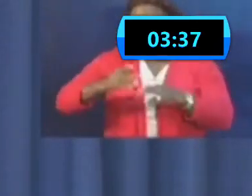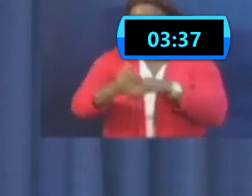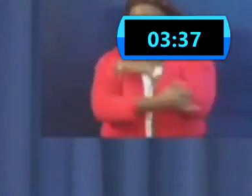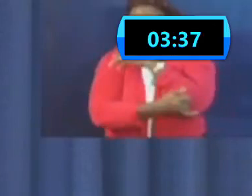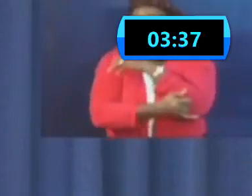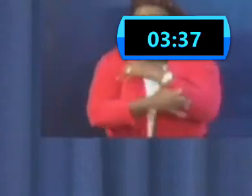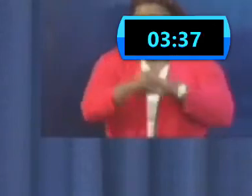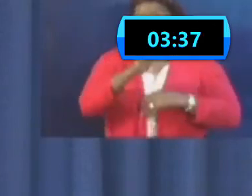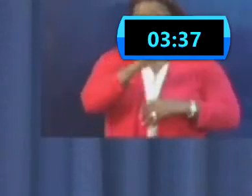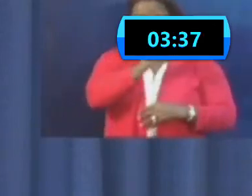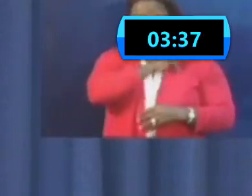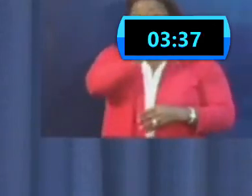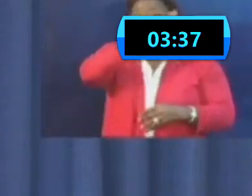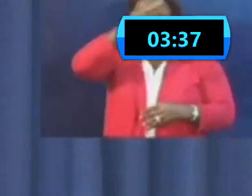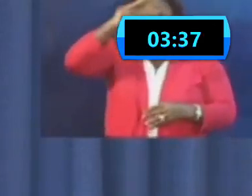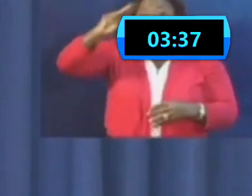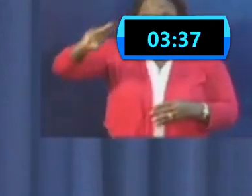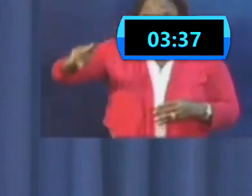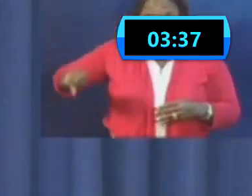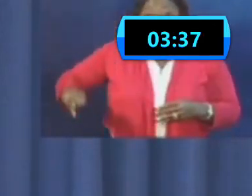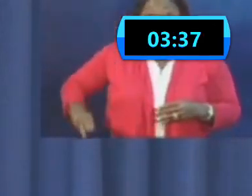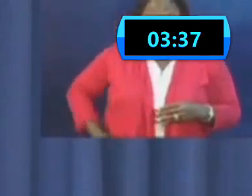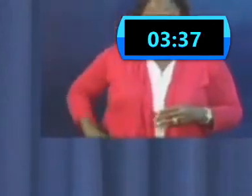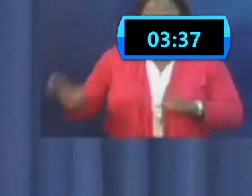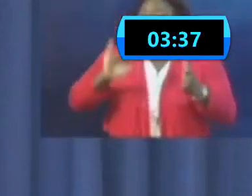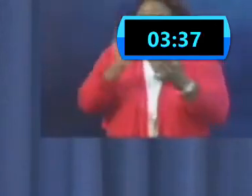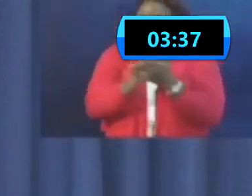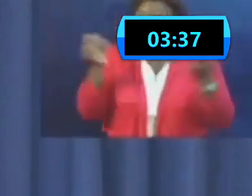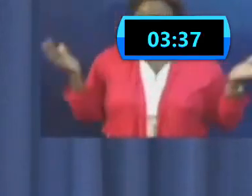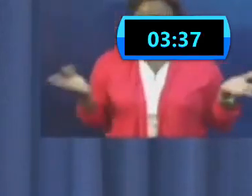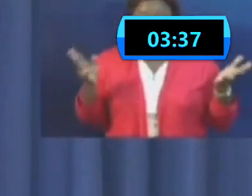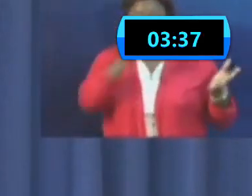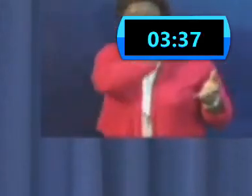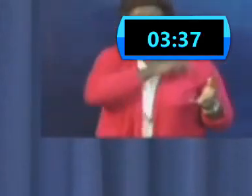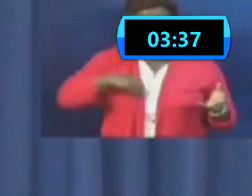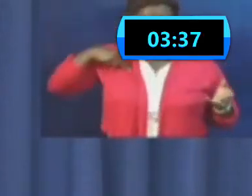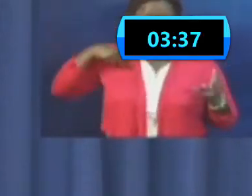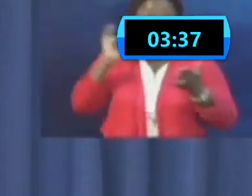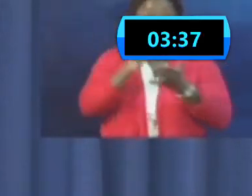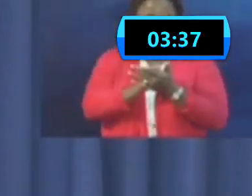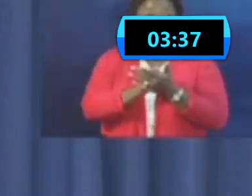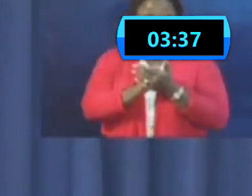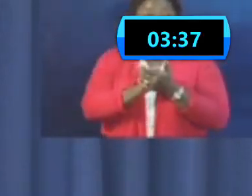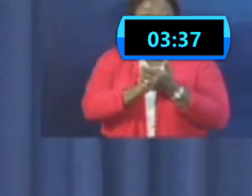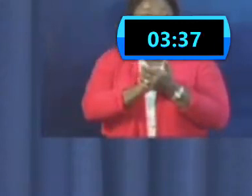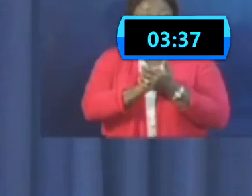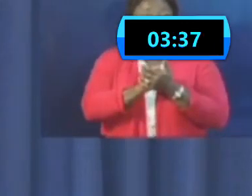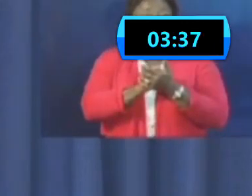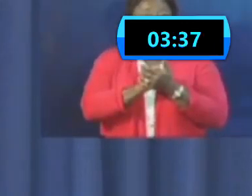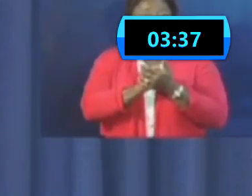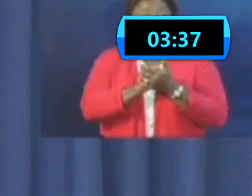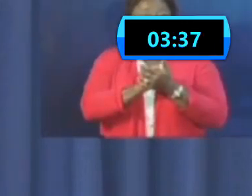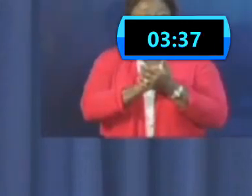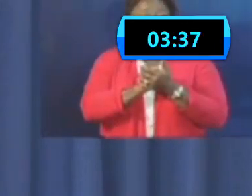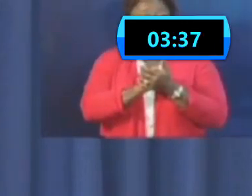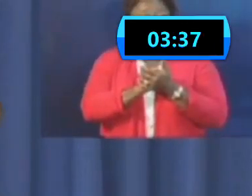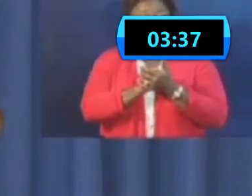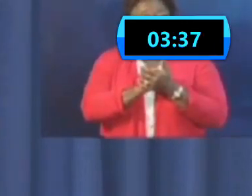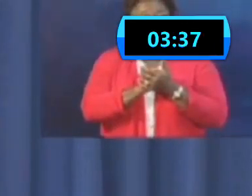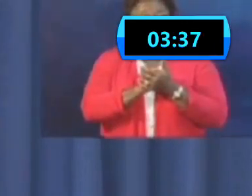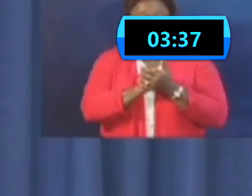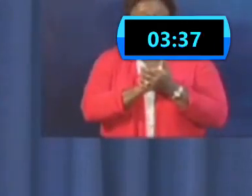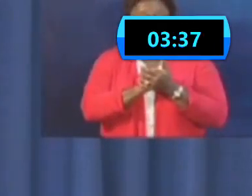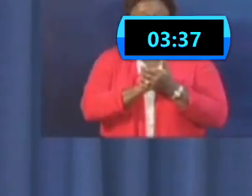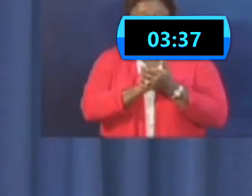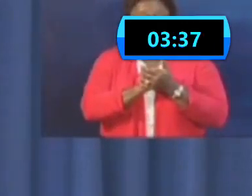and saying, want this done. In some places, the law is enforced in a way that we